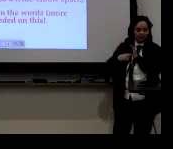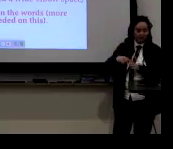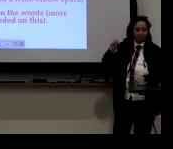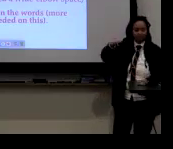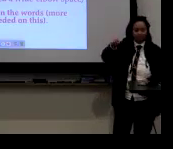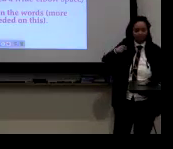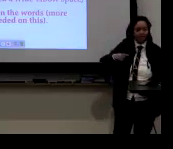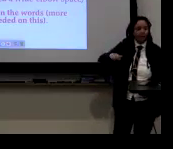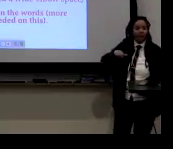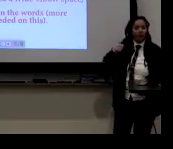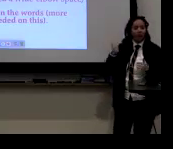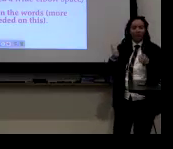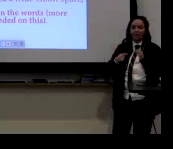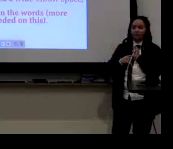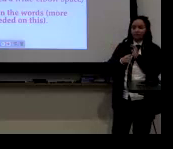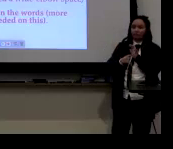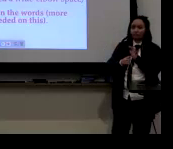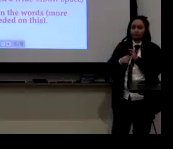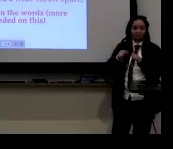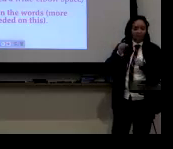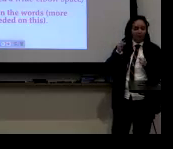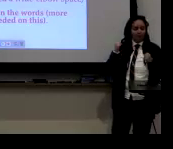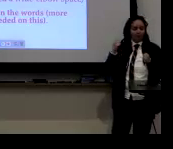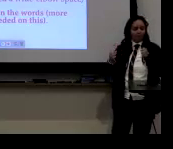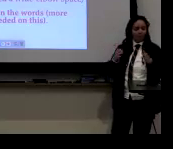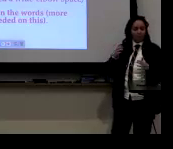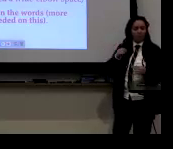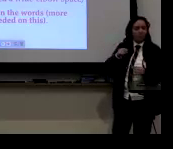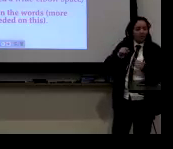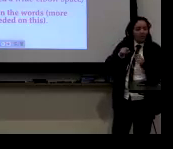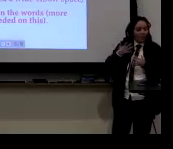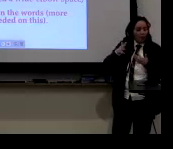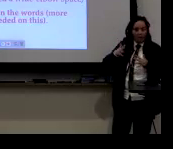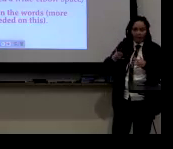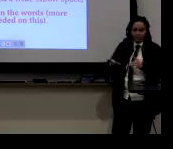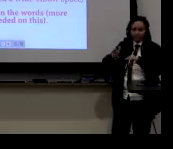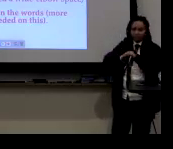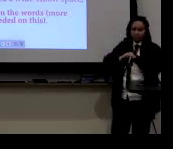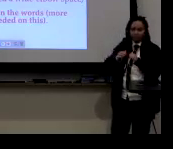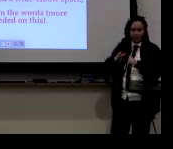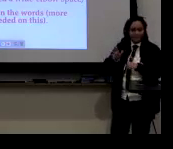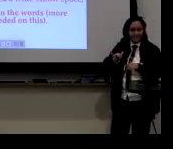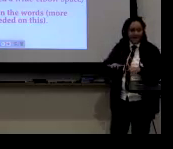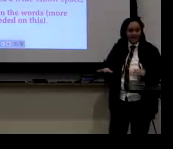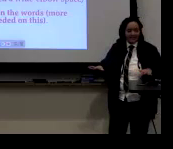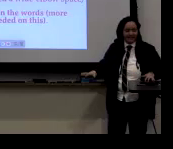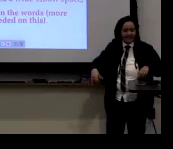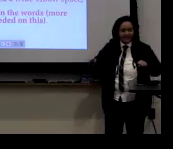Did they, um, yes, they did. Their signs were larger. Their elbows were out for the majority.